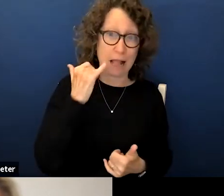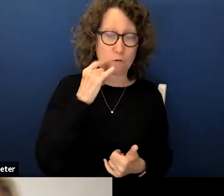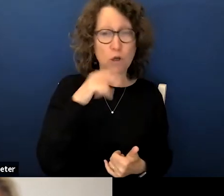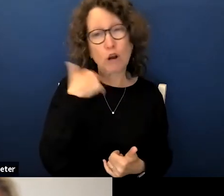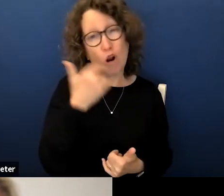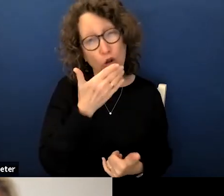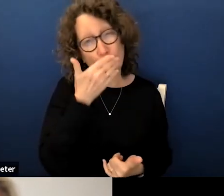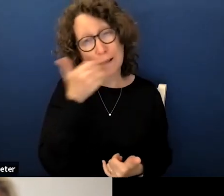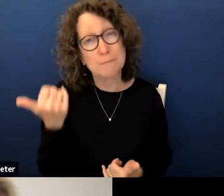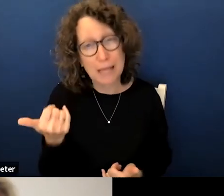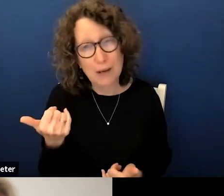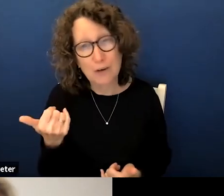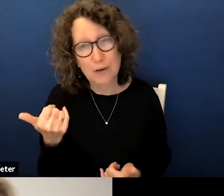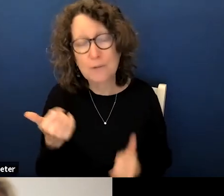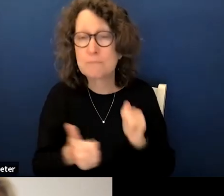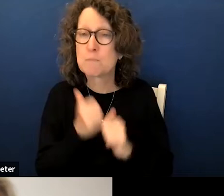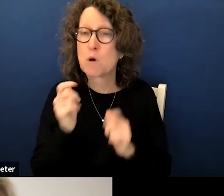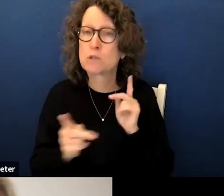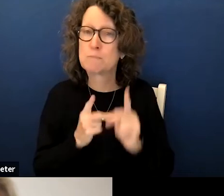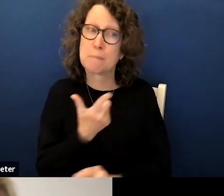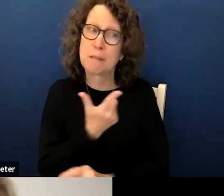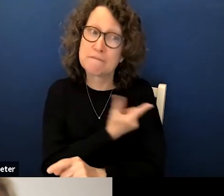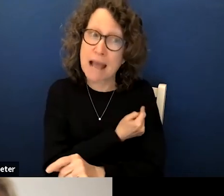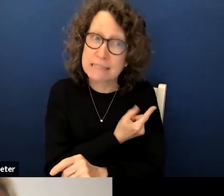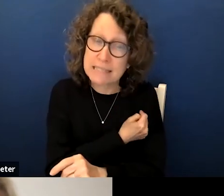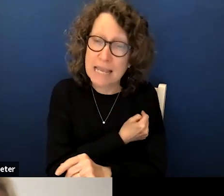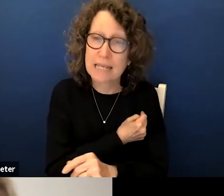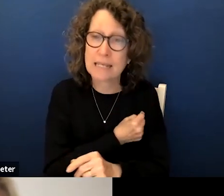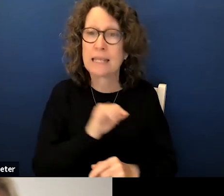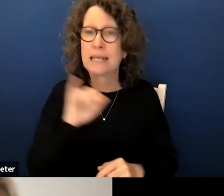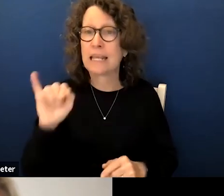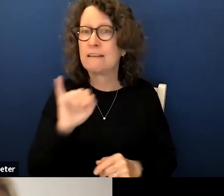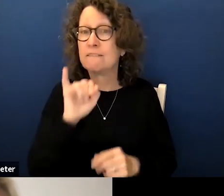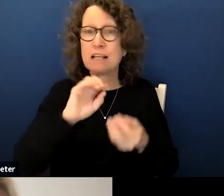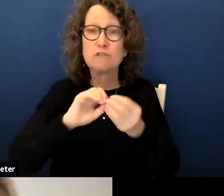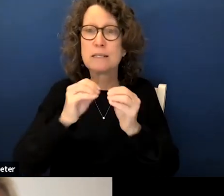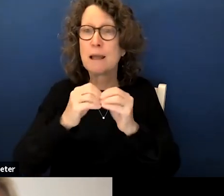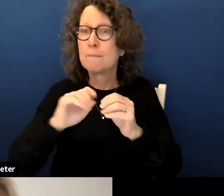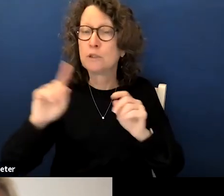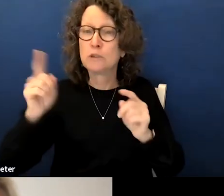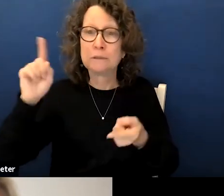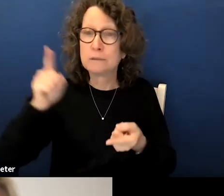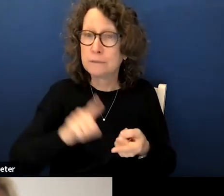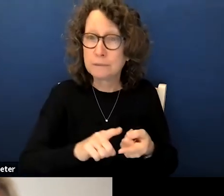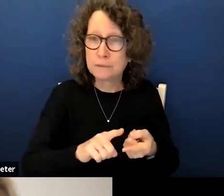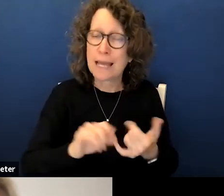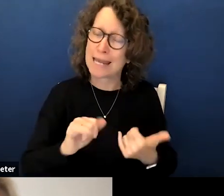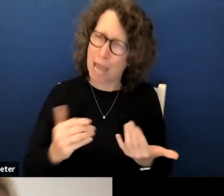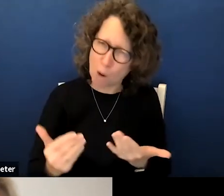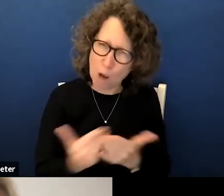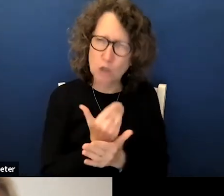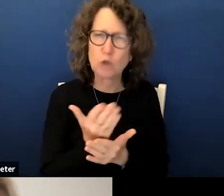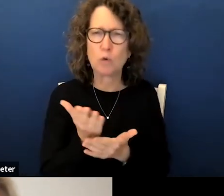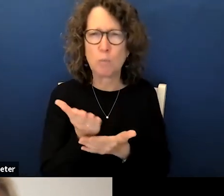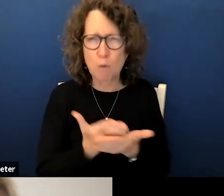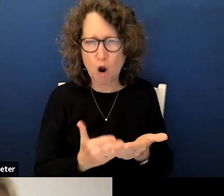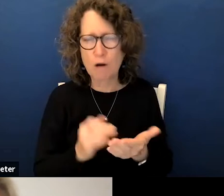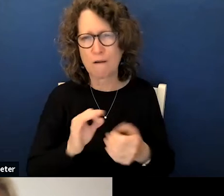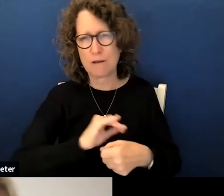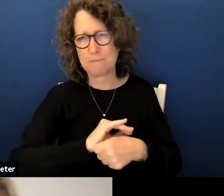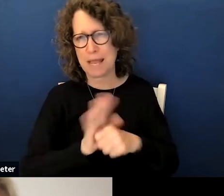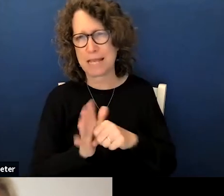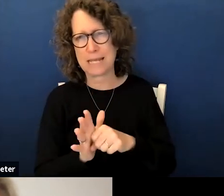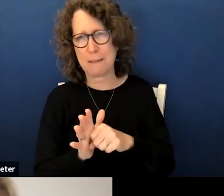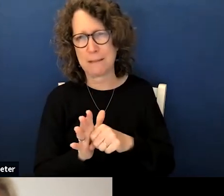with most people vaccinated and infection rates dropping the United States has entered a new phase of the pandemic